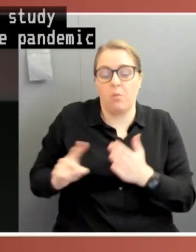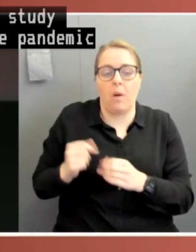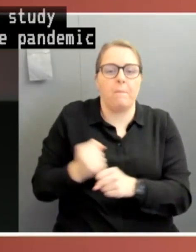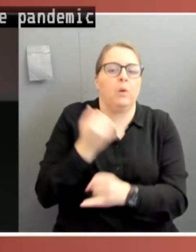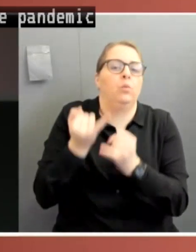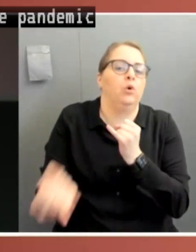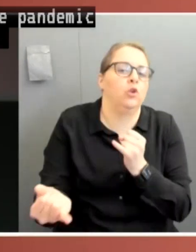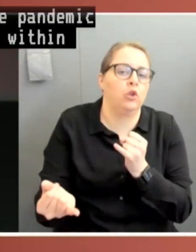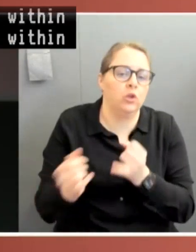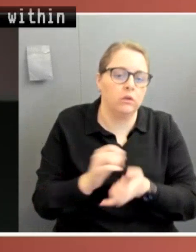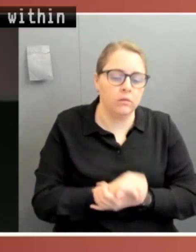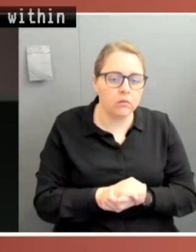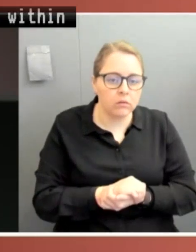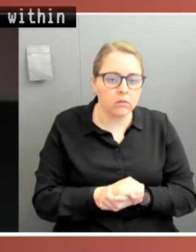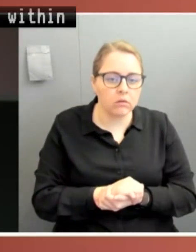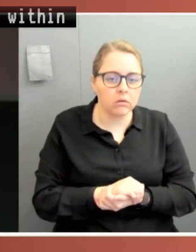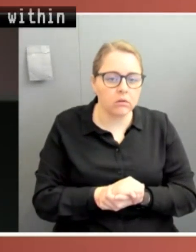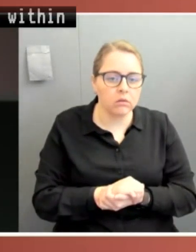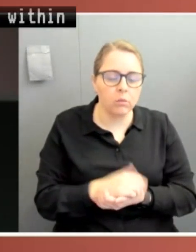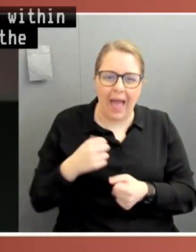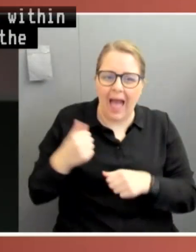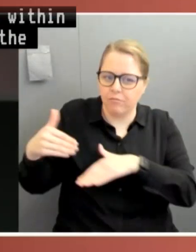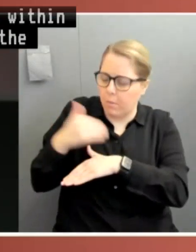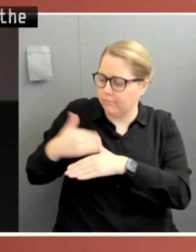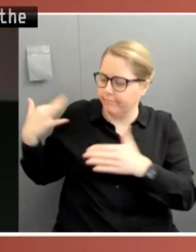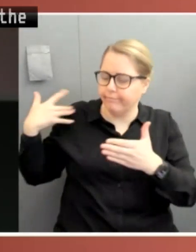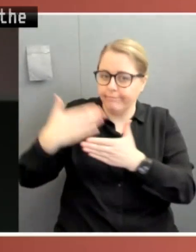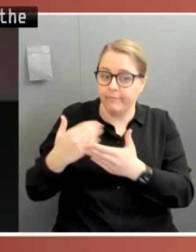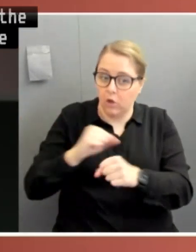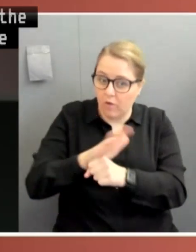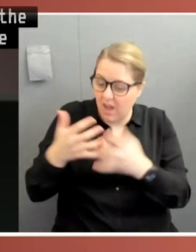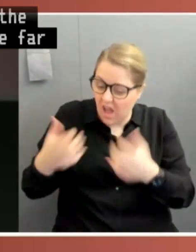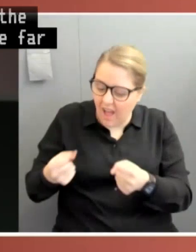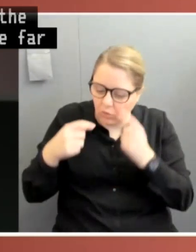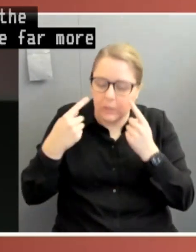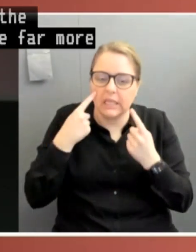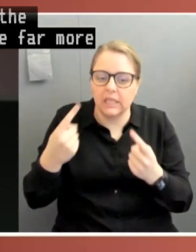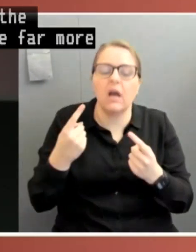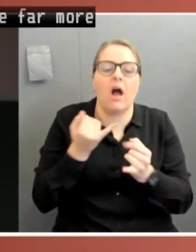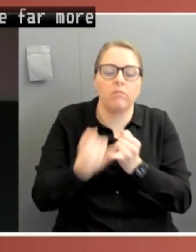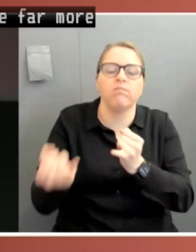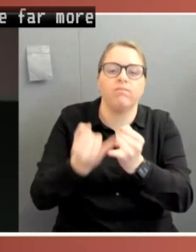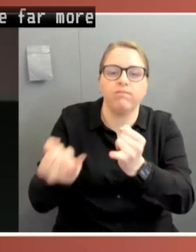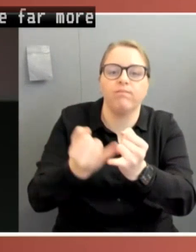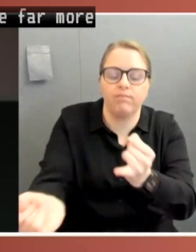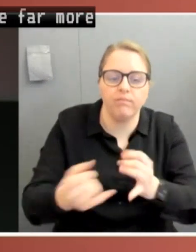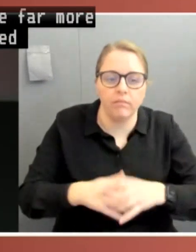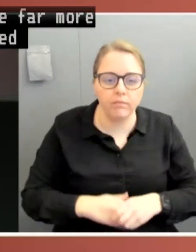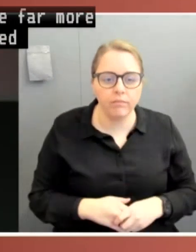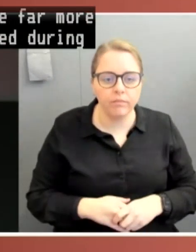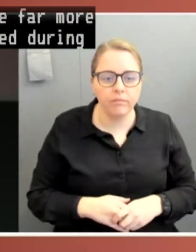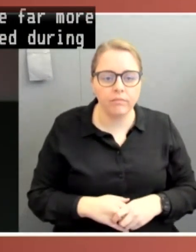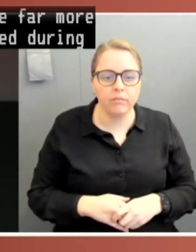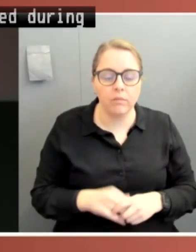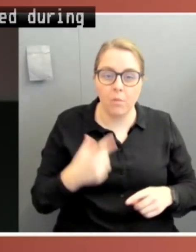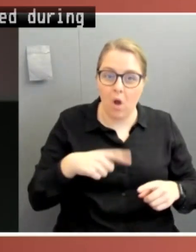issues which became far more extreme, far more pronounced during a pandemic, because issues such as executive domination were